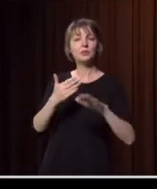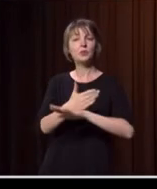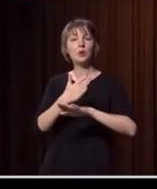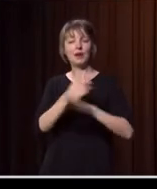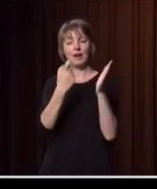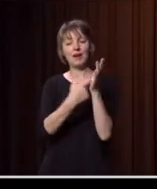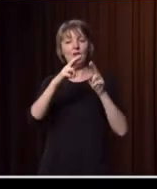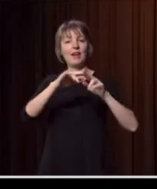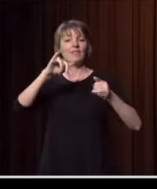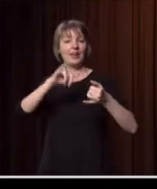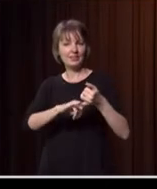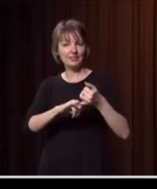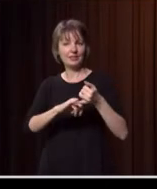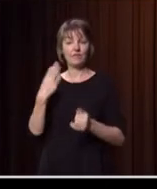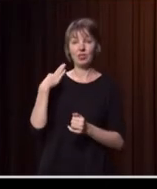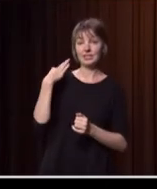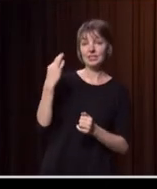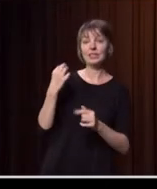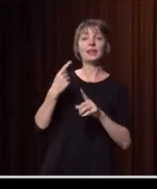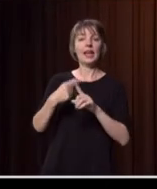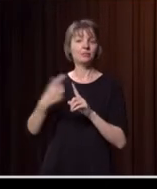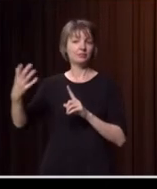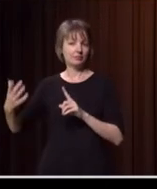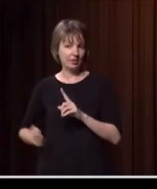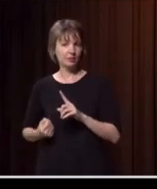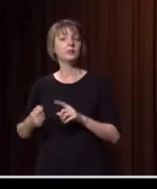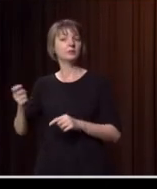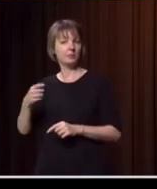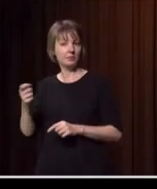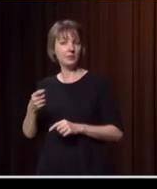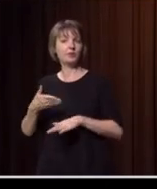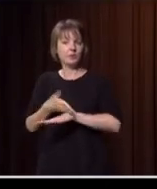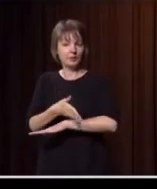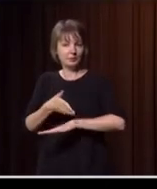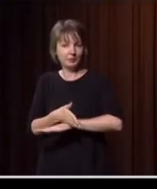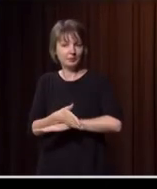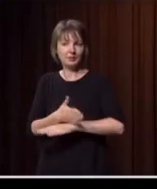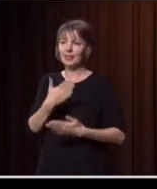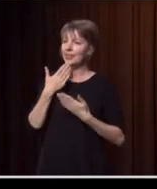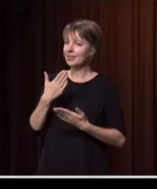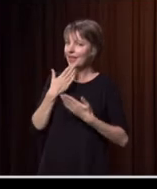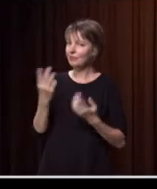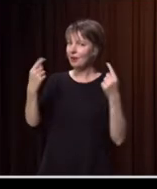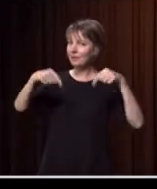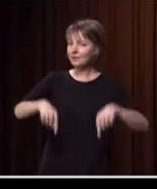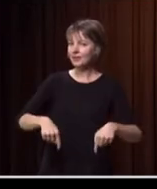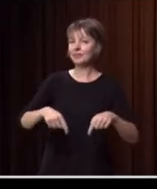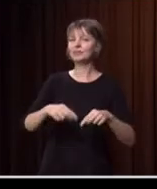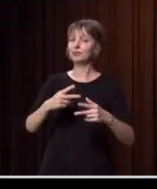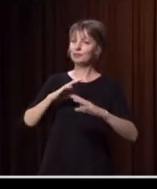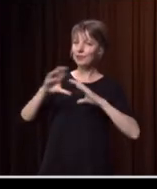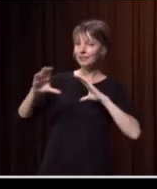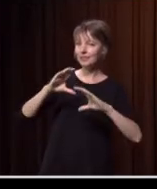years, serving as both a volunteer and salaried member. Shane, thank you for joining us as part of this